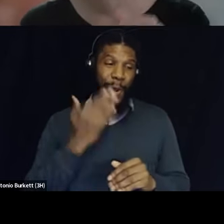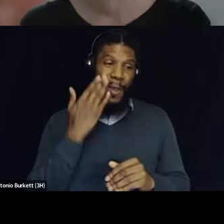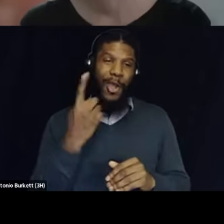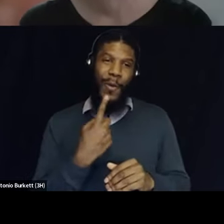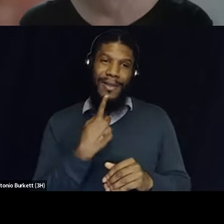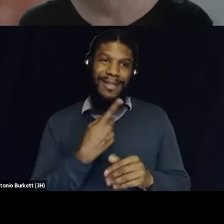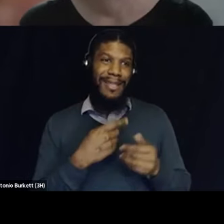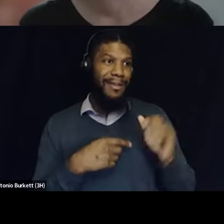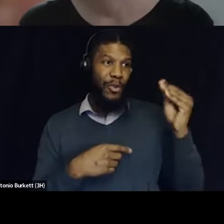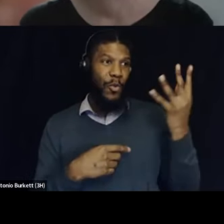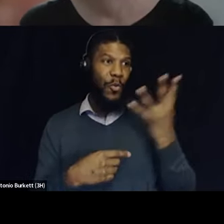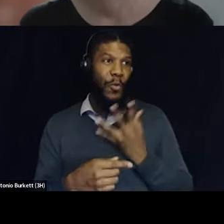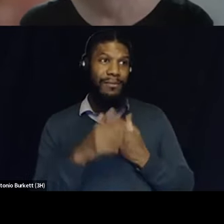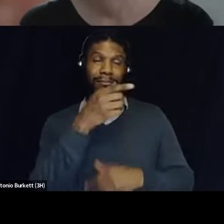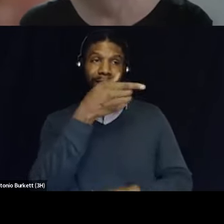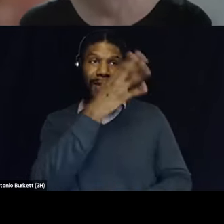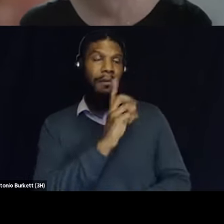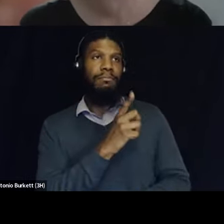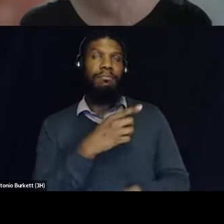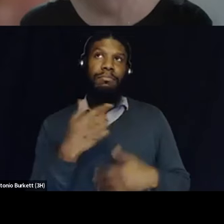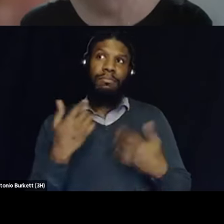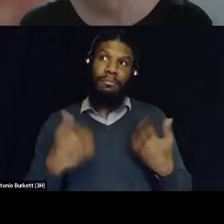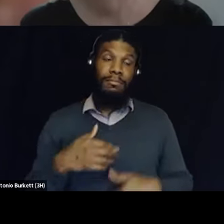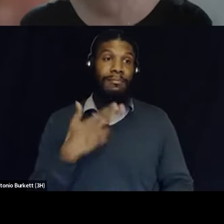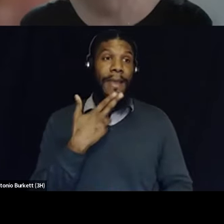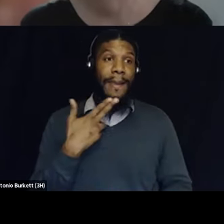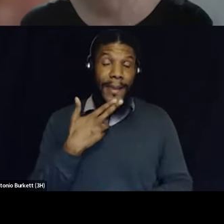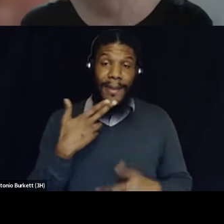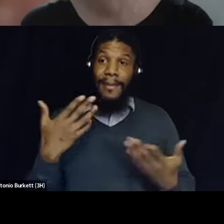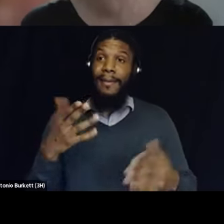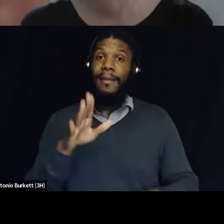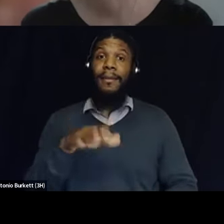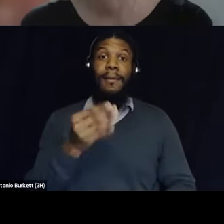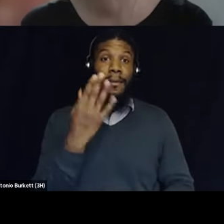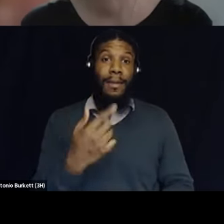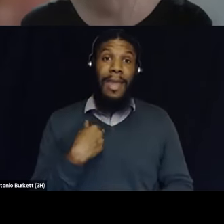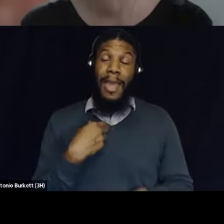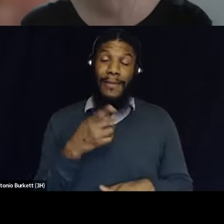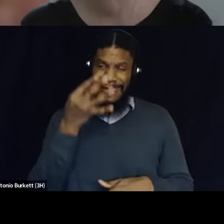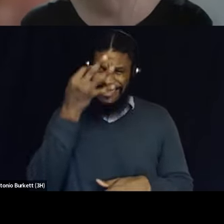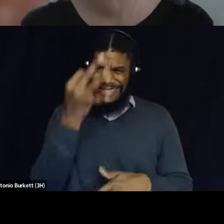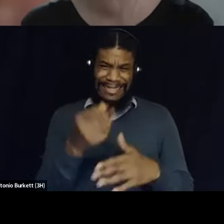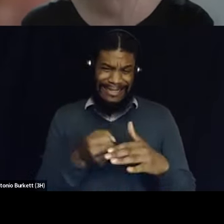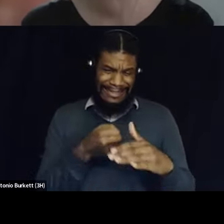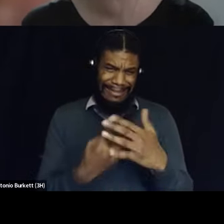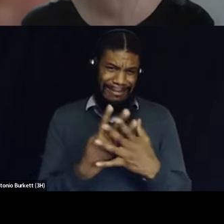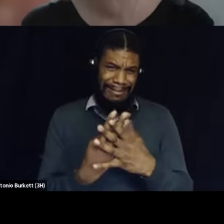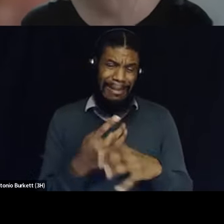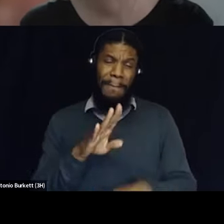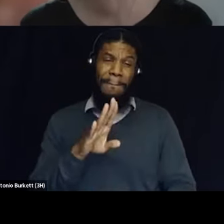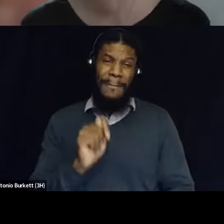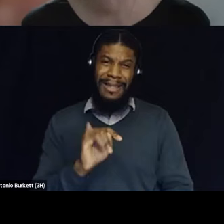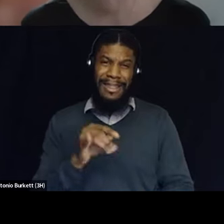god there go i because i and it honey i was a a smidgen away it just wasn't my the